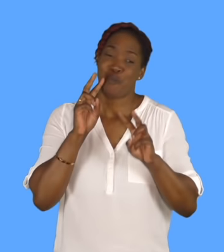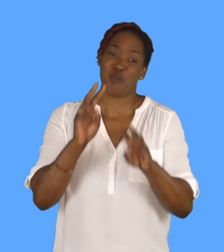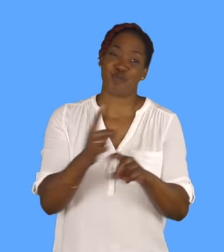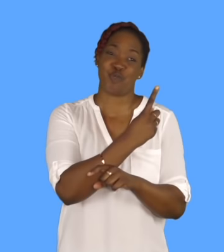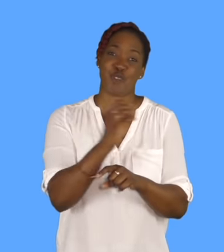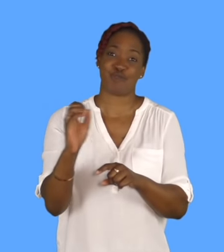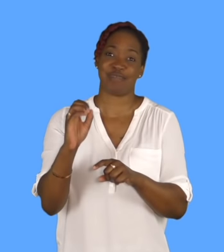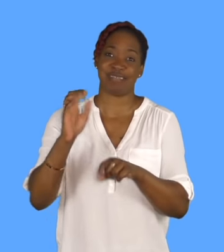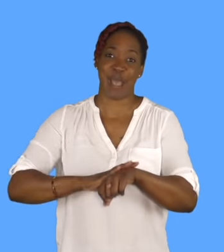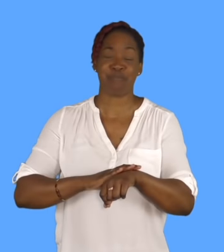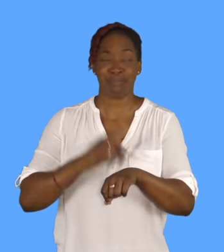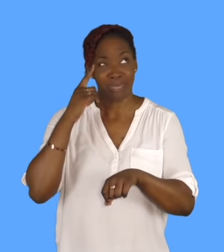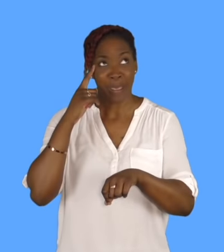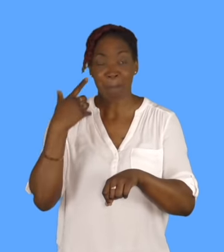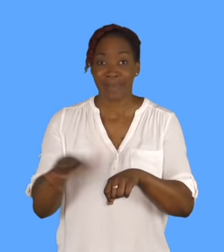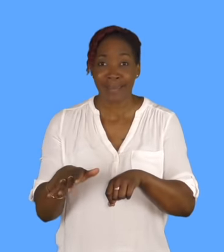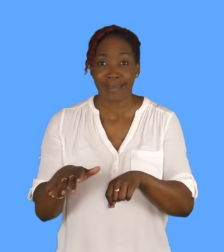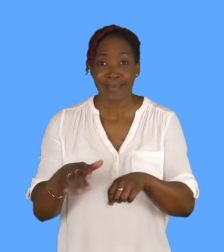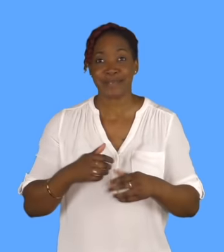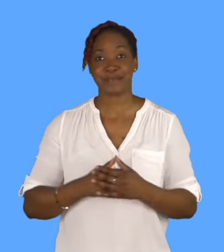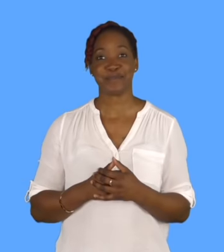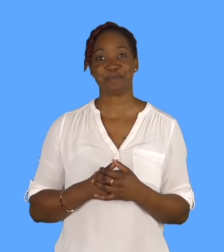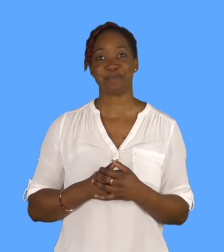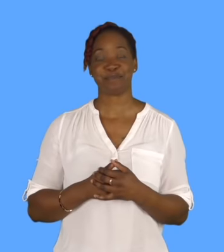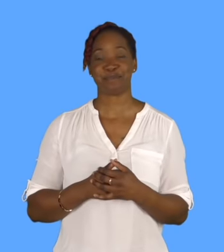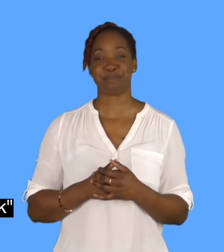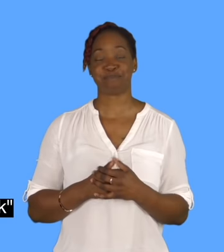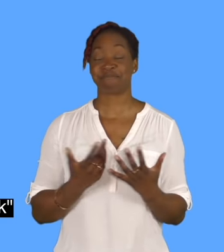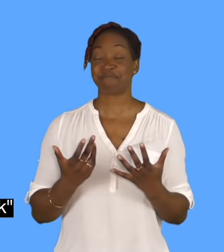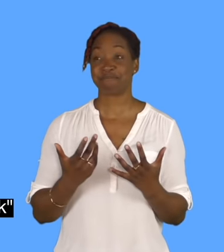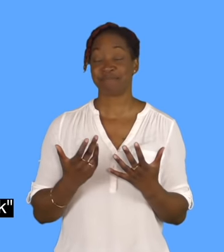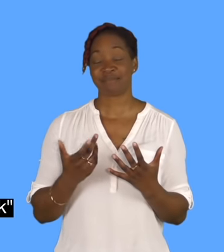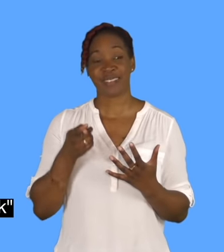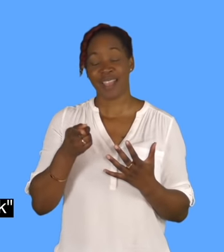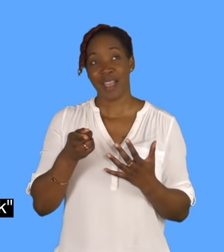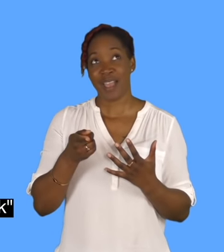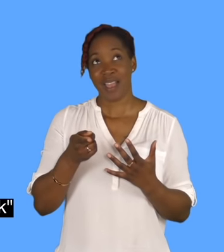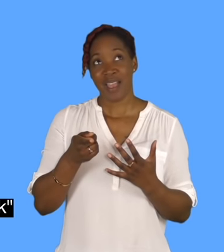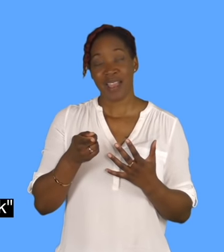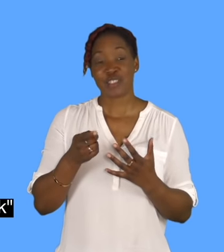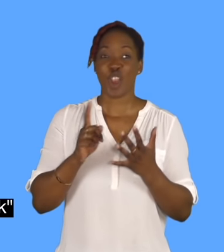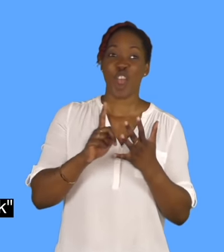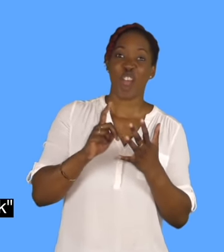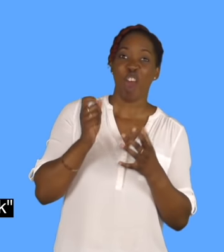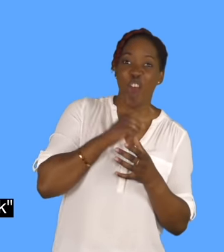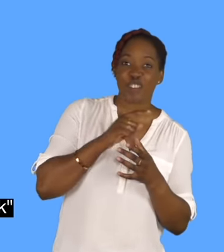this is not a film, but it's a TV show, but I love Friends, I love Schitt's Creek,